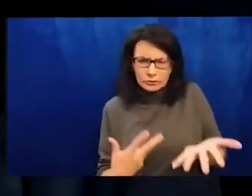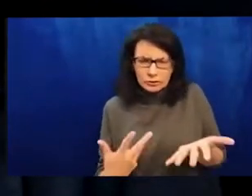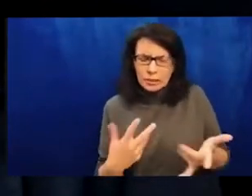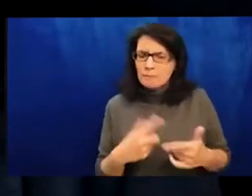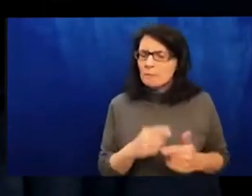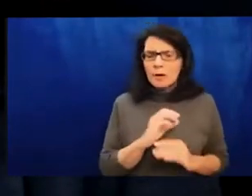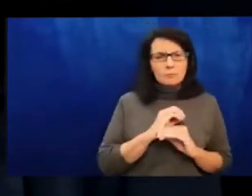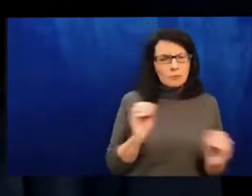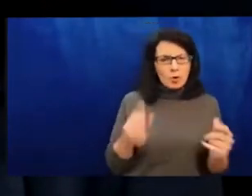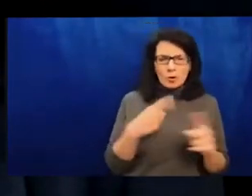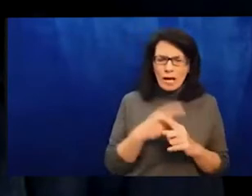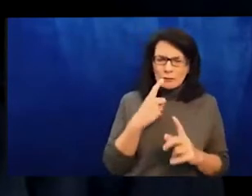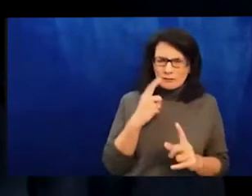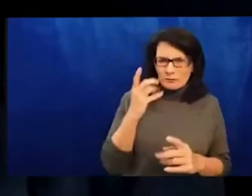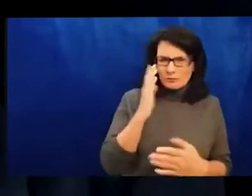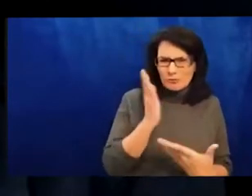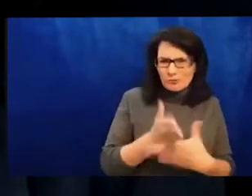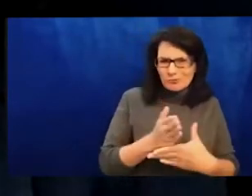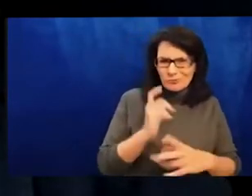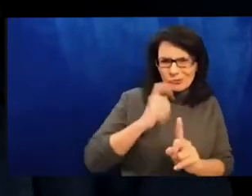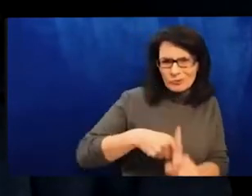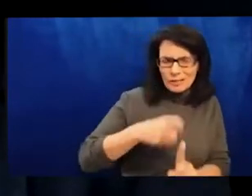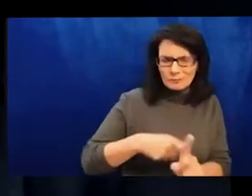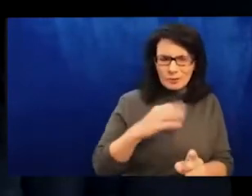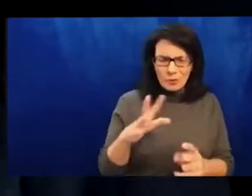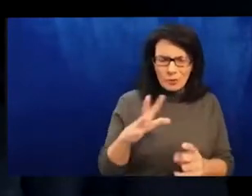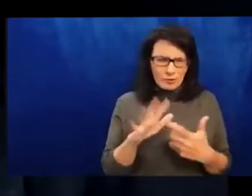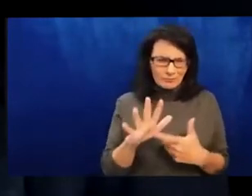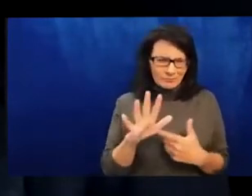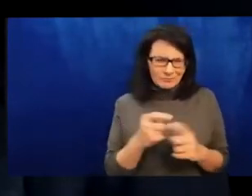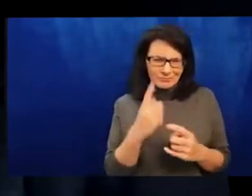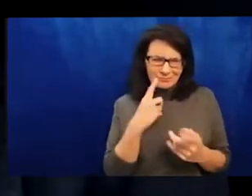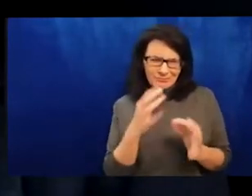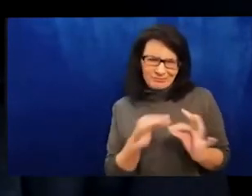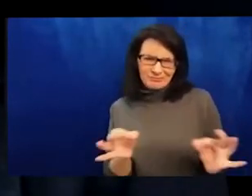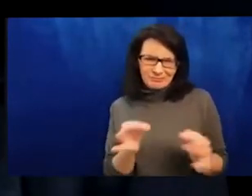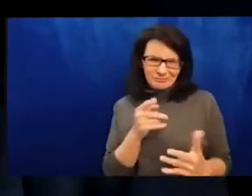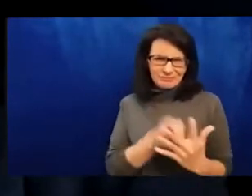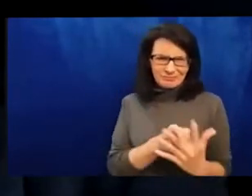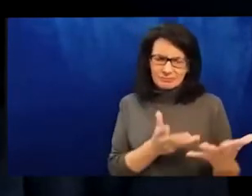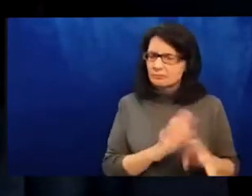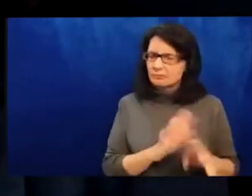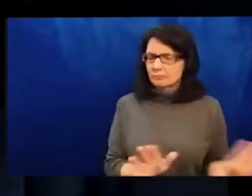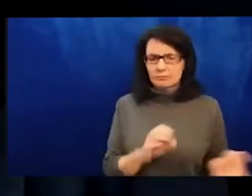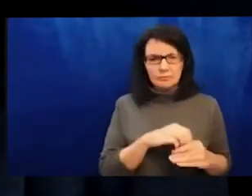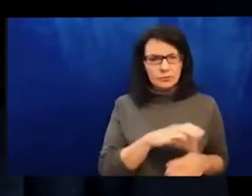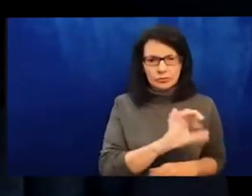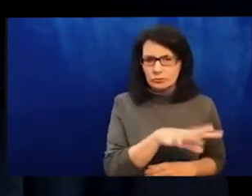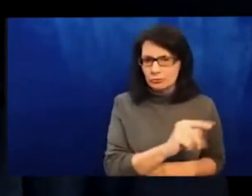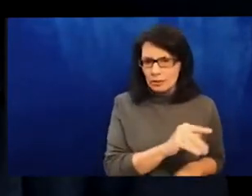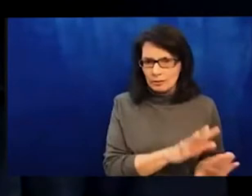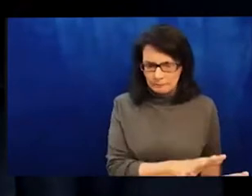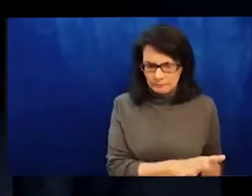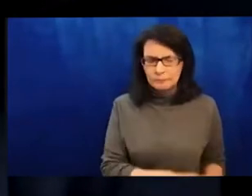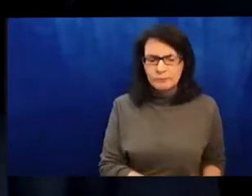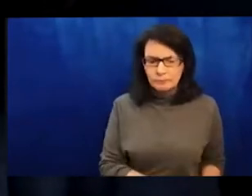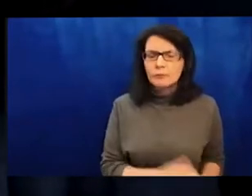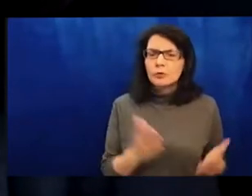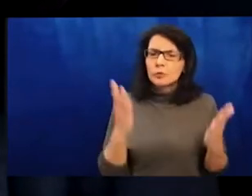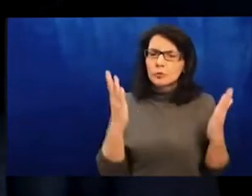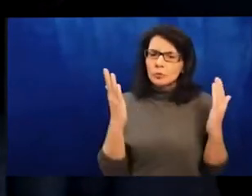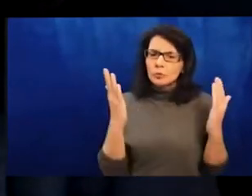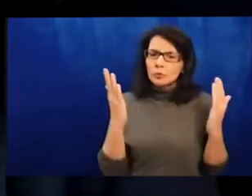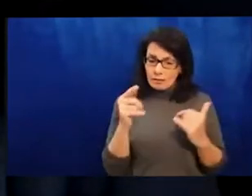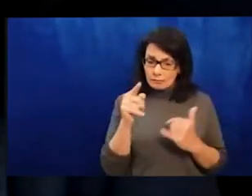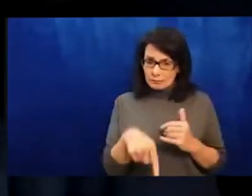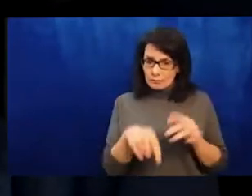bios, relevant links, and each other, course. Please use the chat function to post questions, and in the spirit of